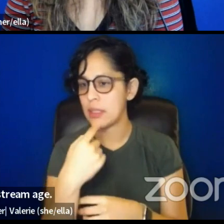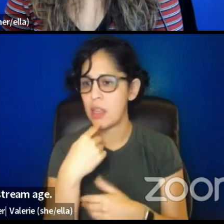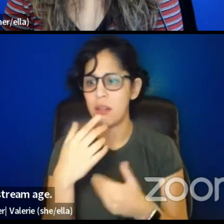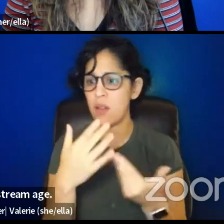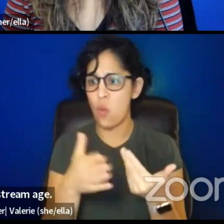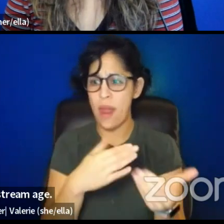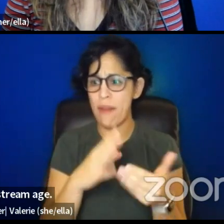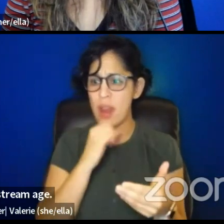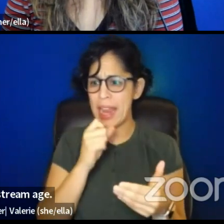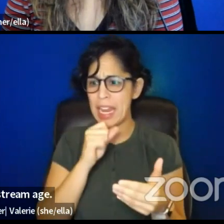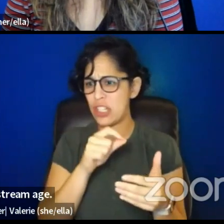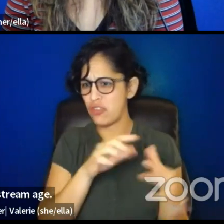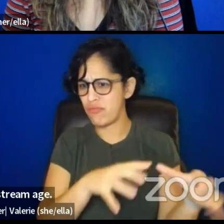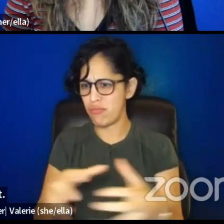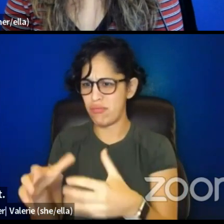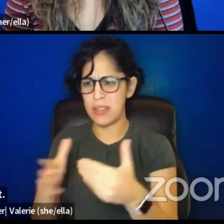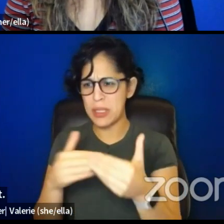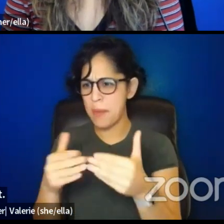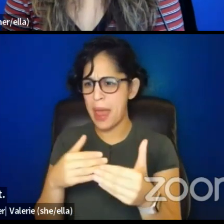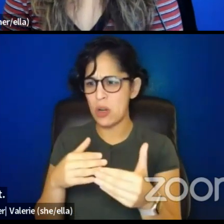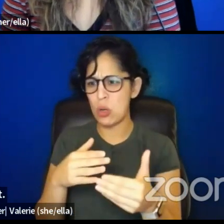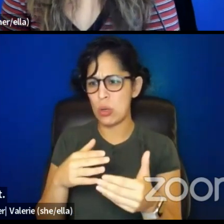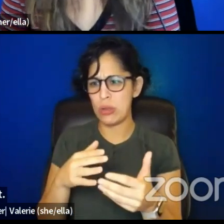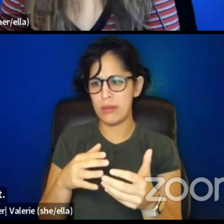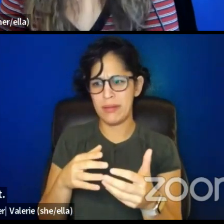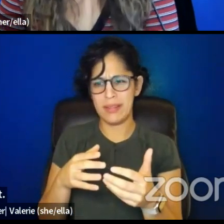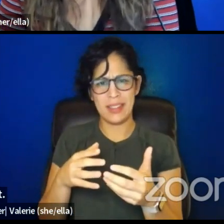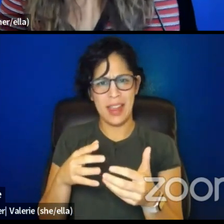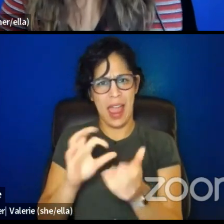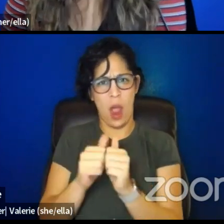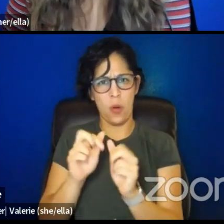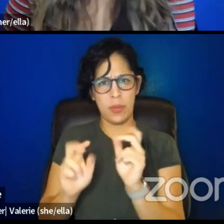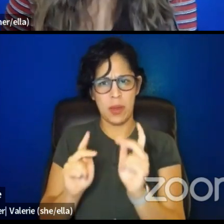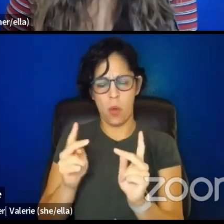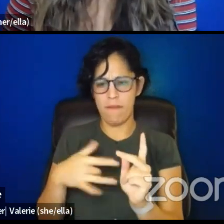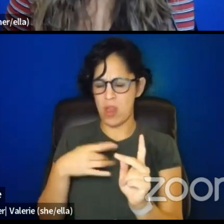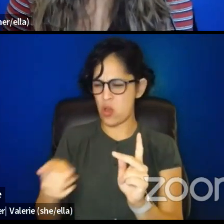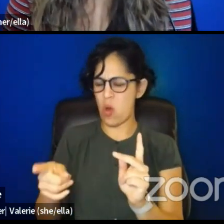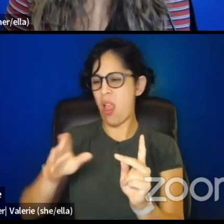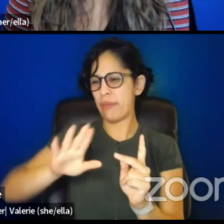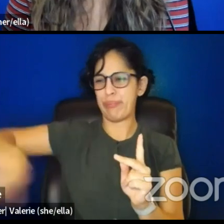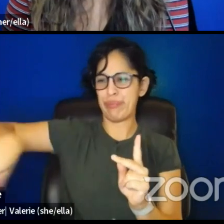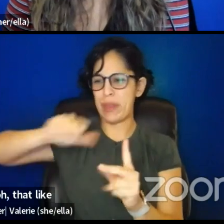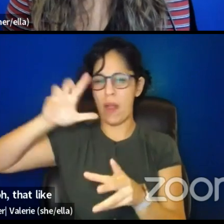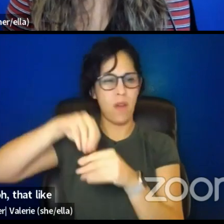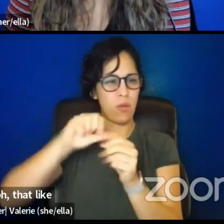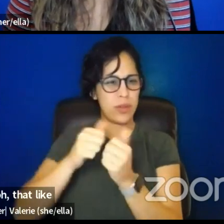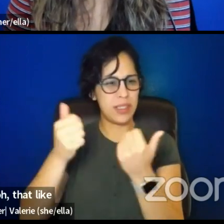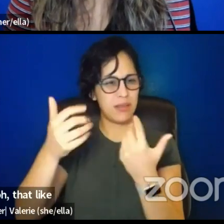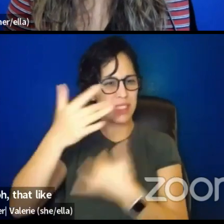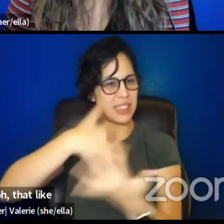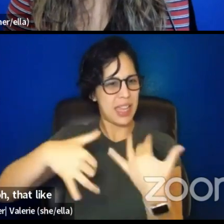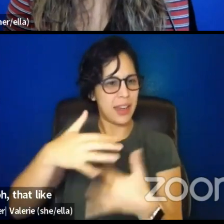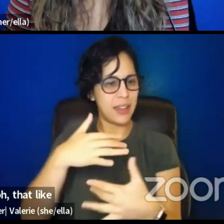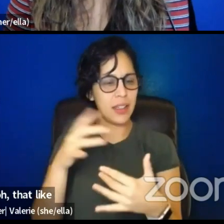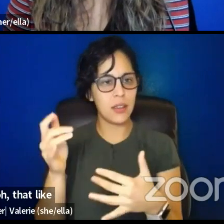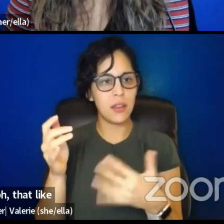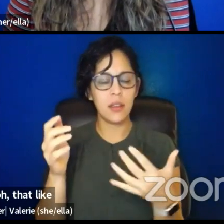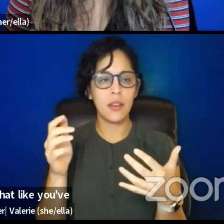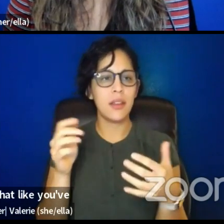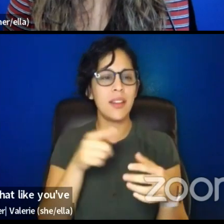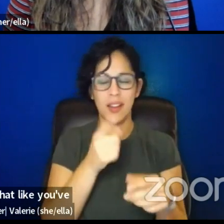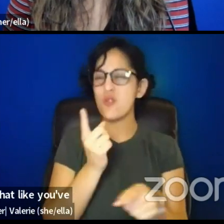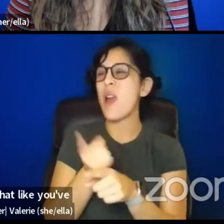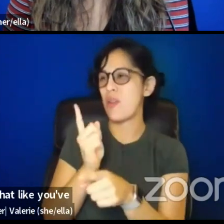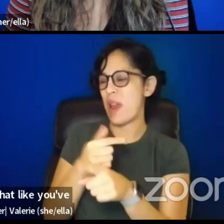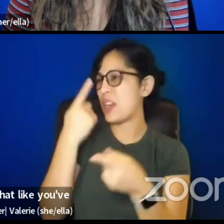great point, right? We, I say sometimes I'm like, oh, that like you've arrived or established